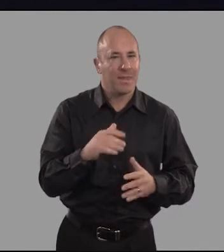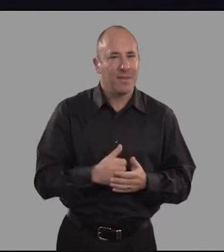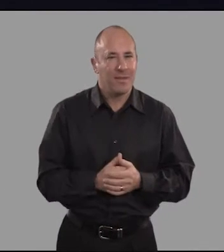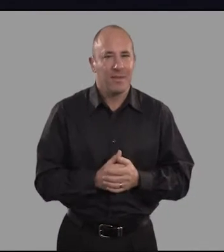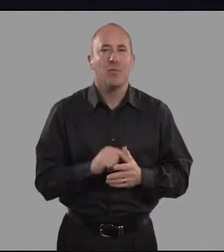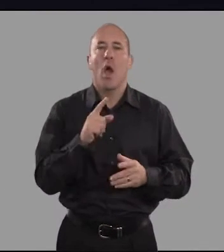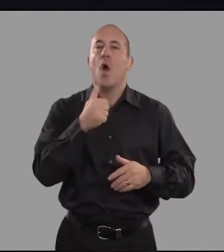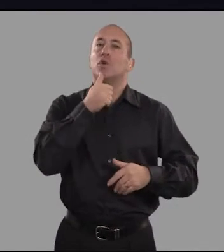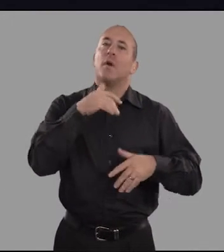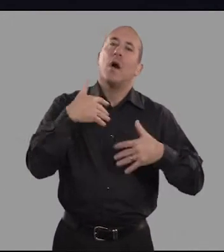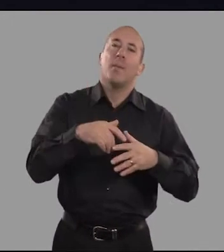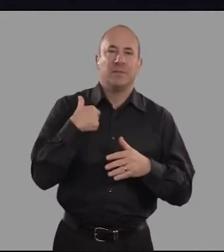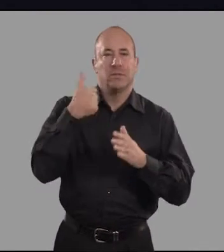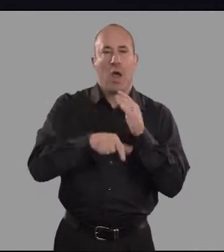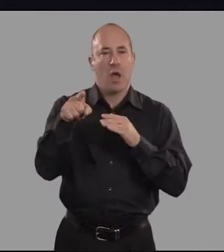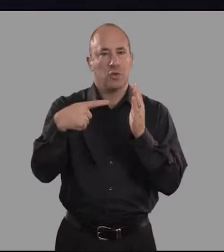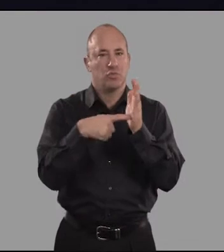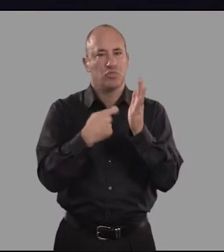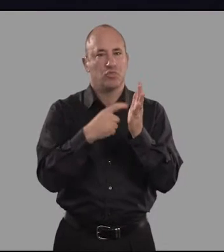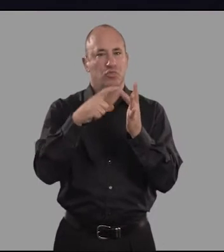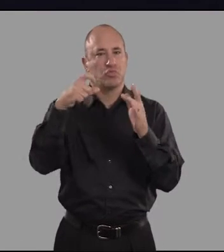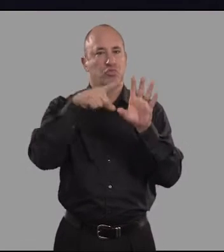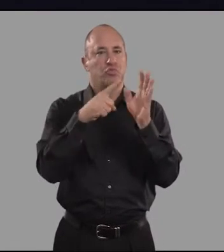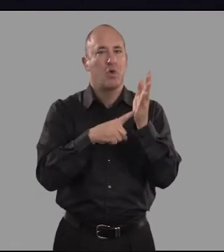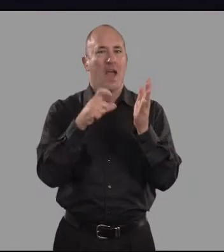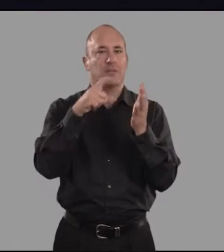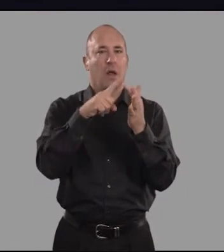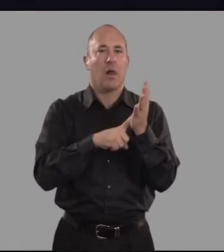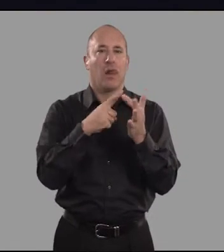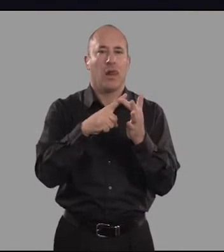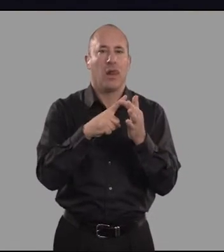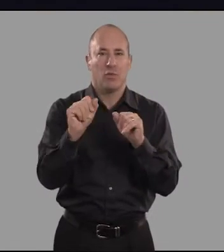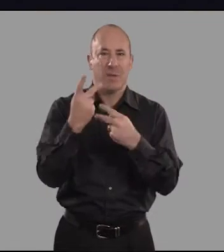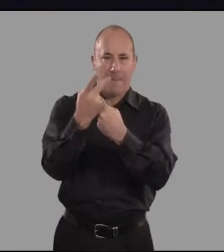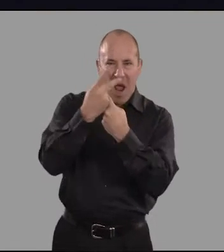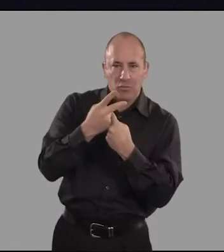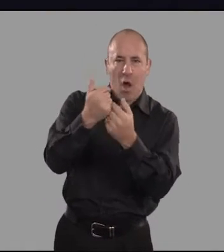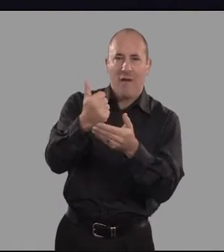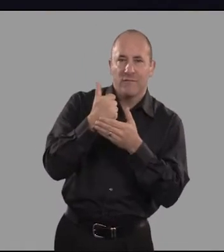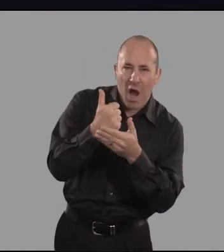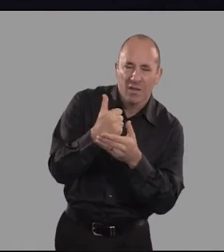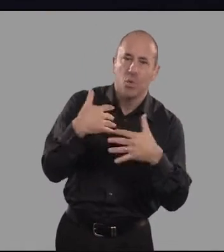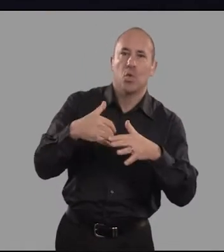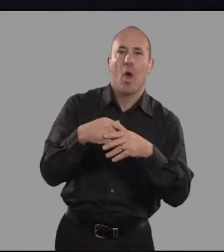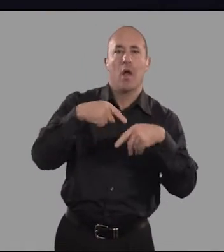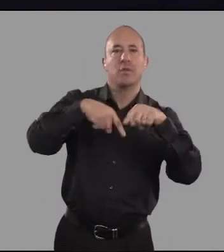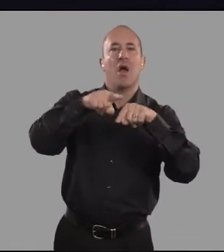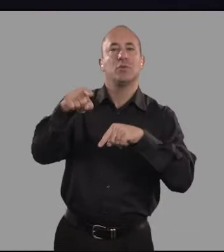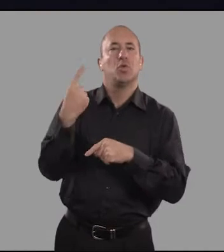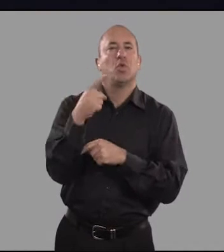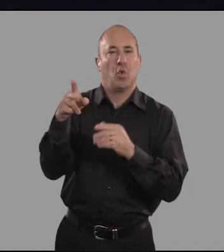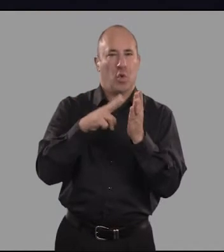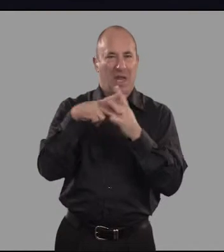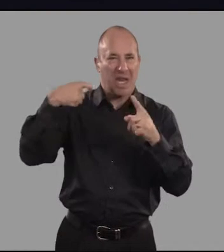deep-rooted belief that I didn't have what it takes. What particularly helped when I started at the Tricycle was the mentoring,